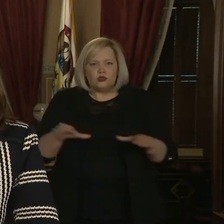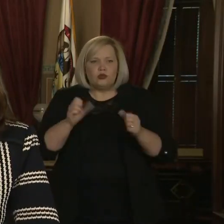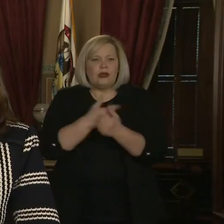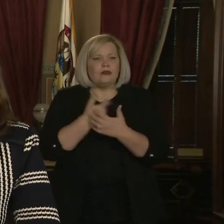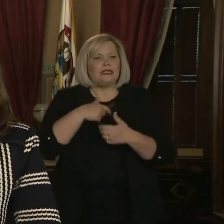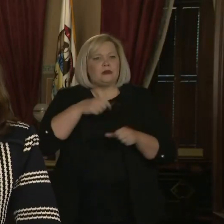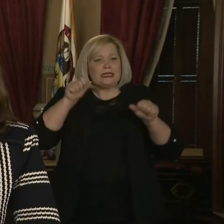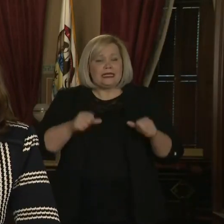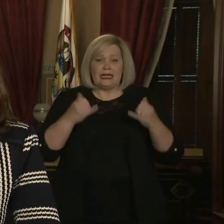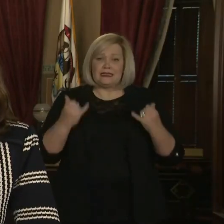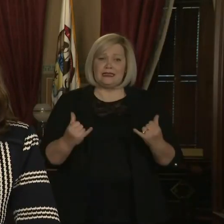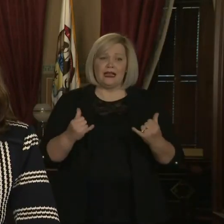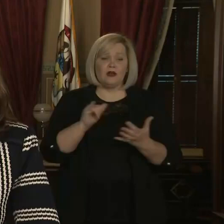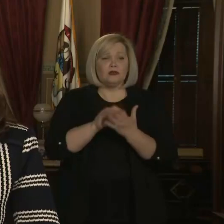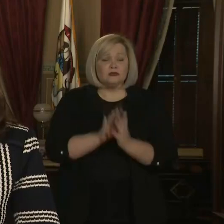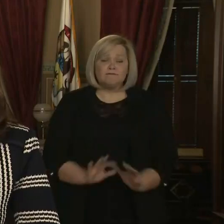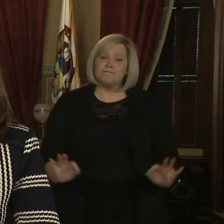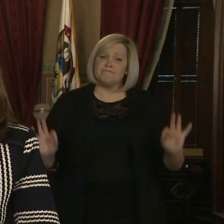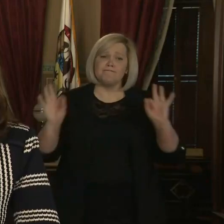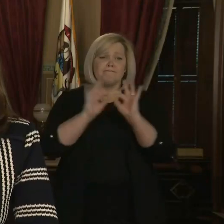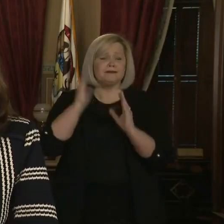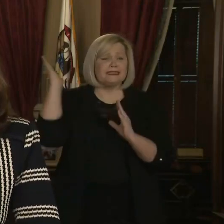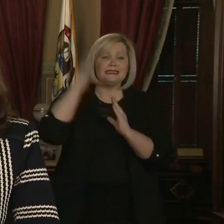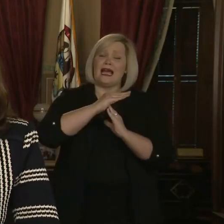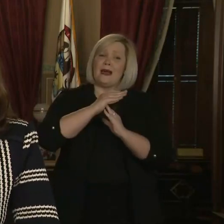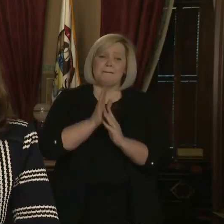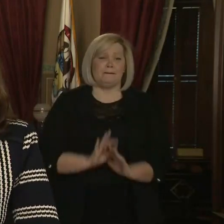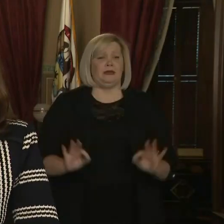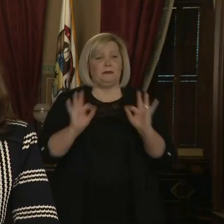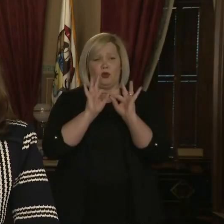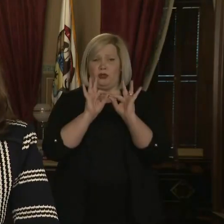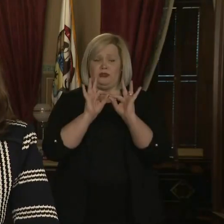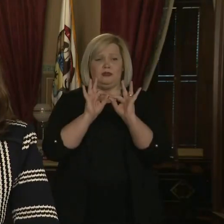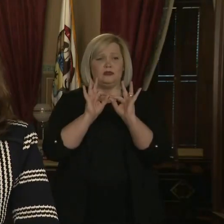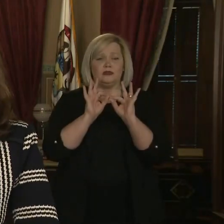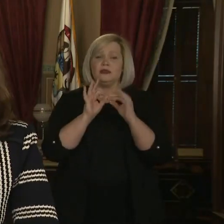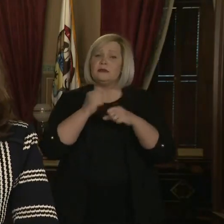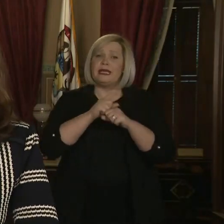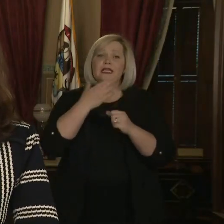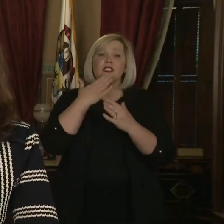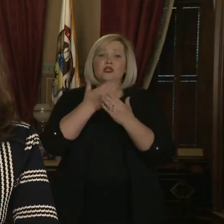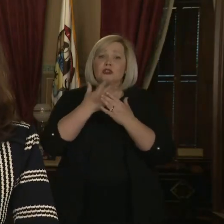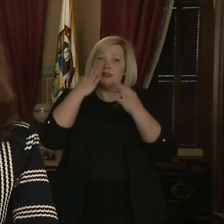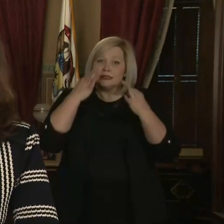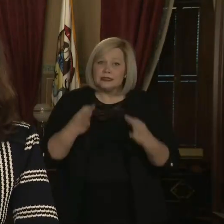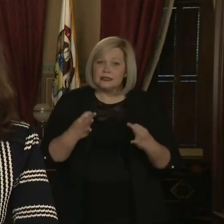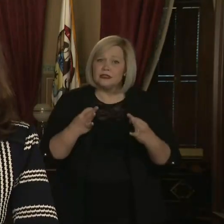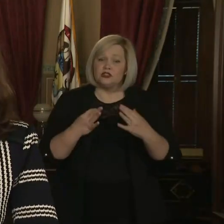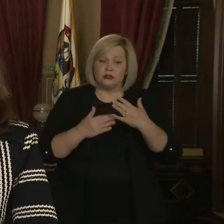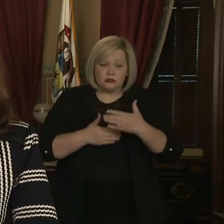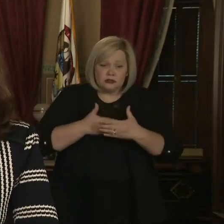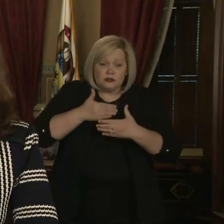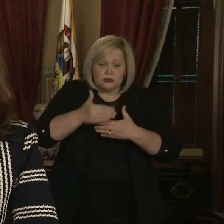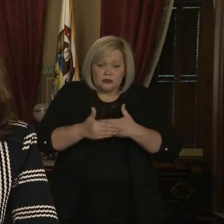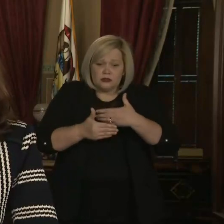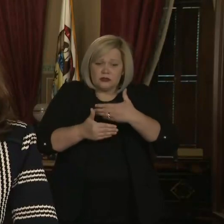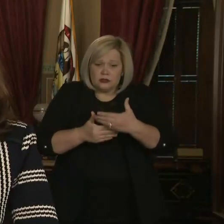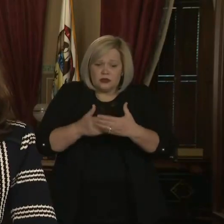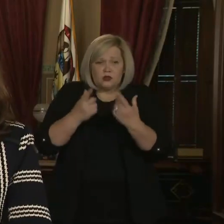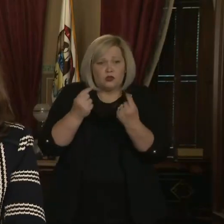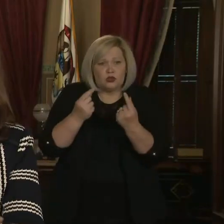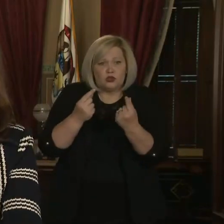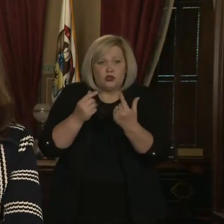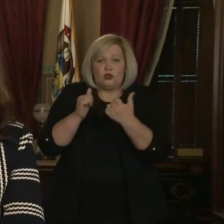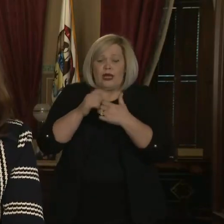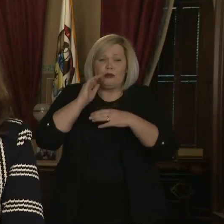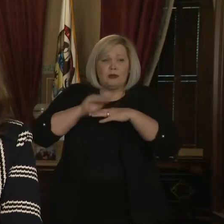is essential. Making informed decisions as we are moving through when we get to the apex and beyond,